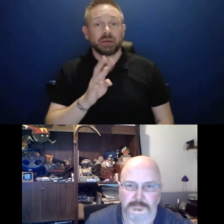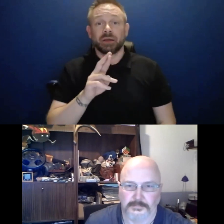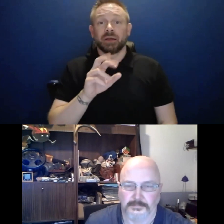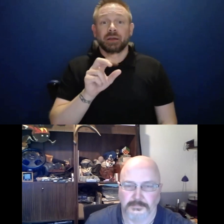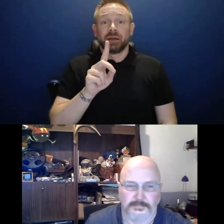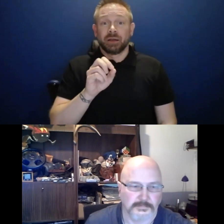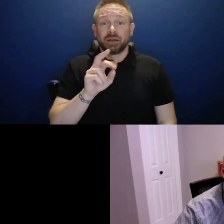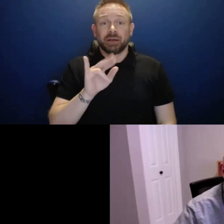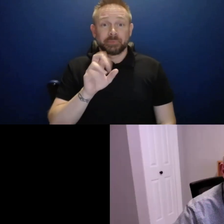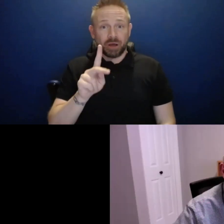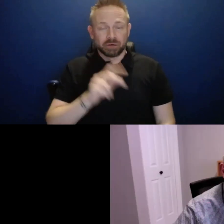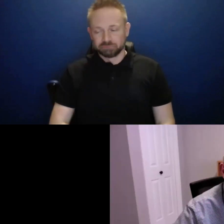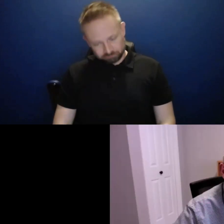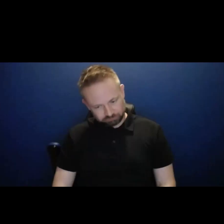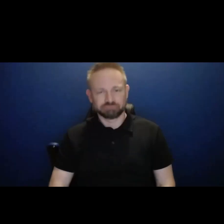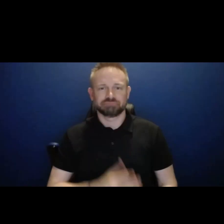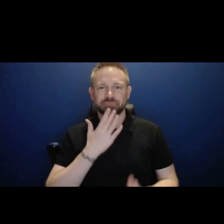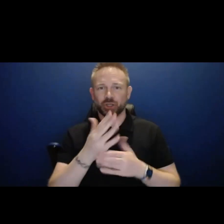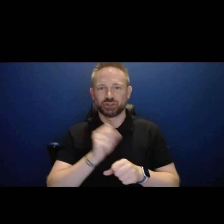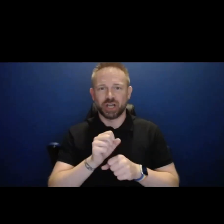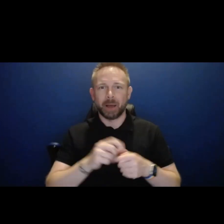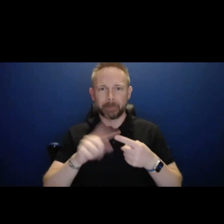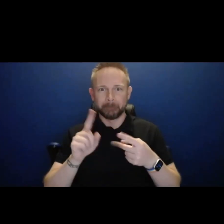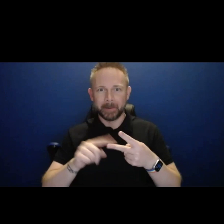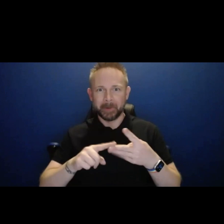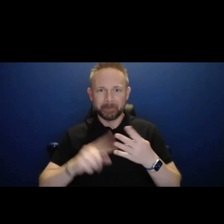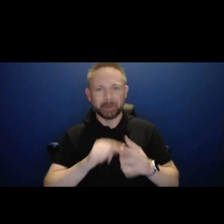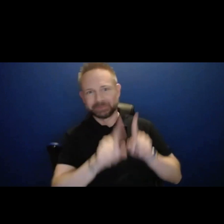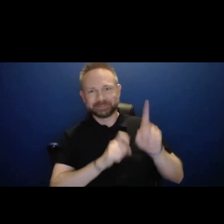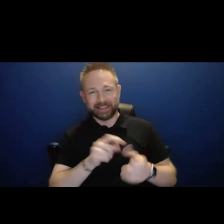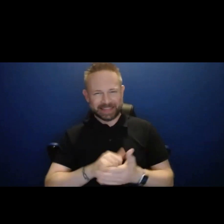award so far for the most questions fit into the opening question.